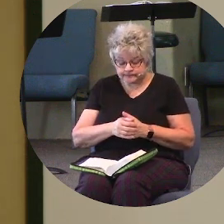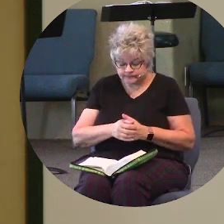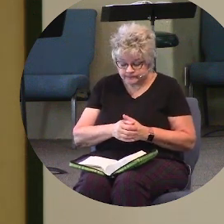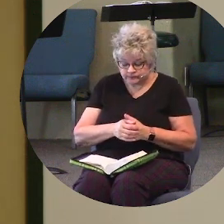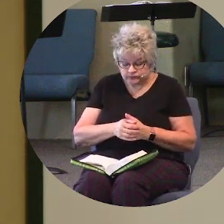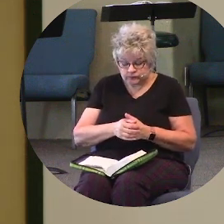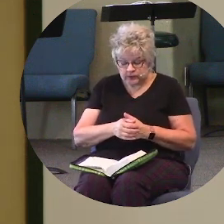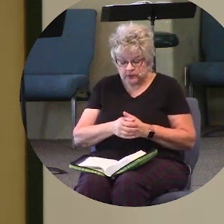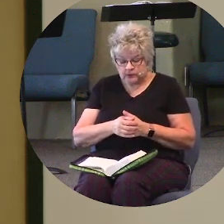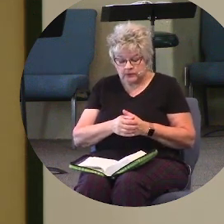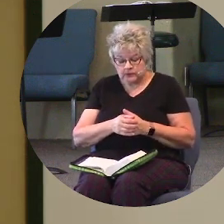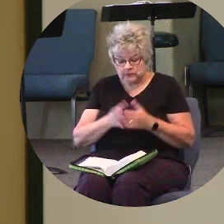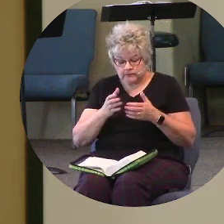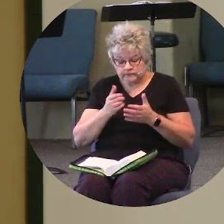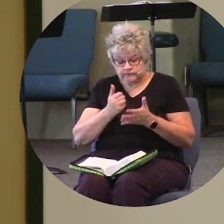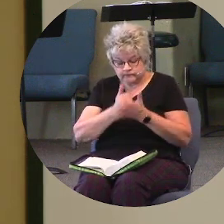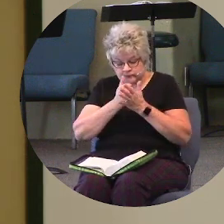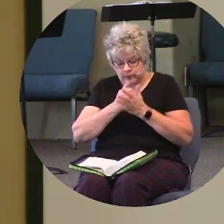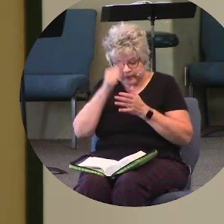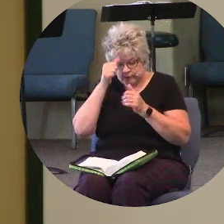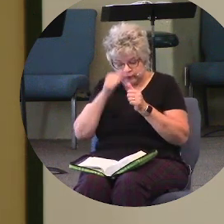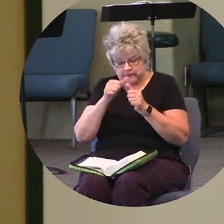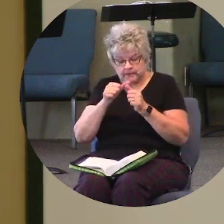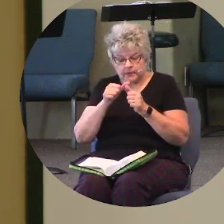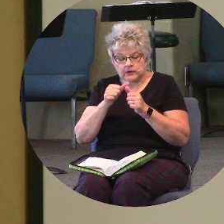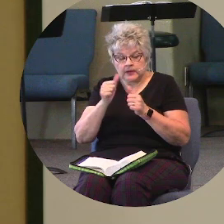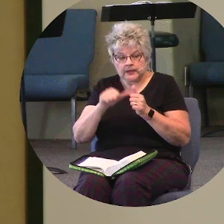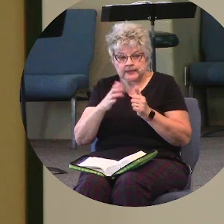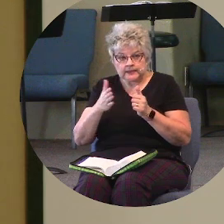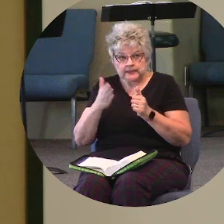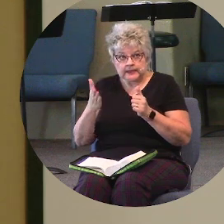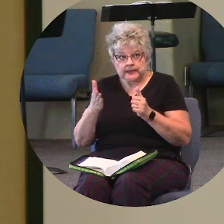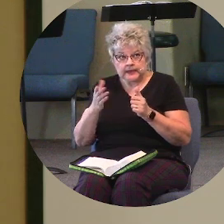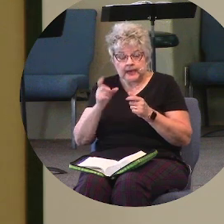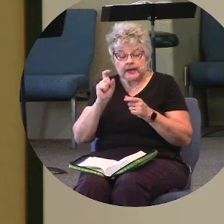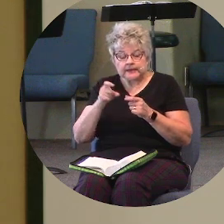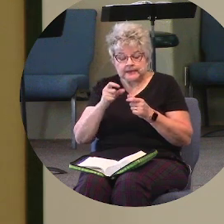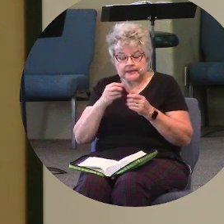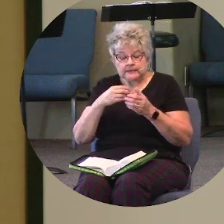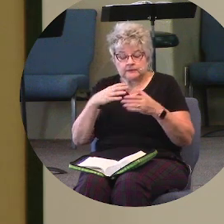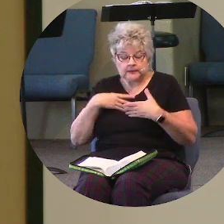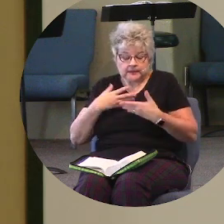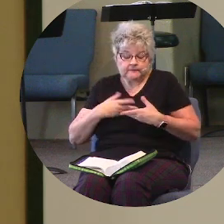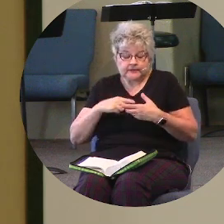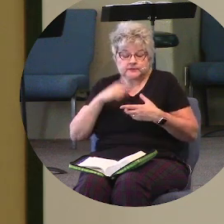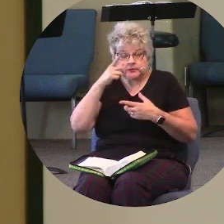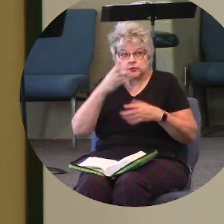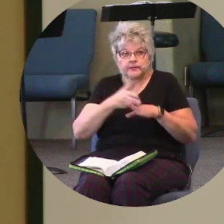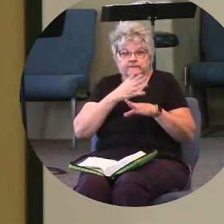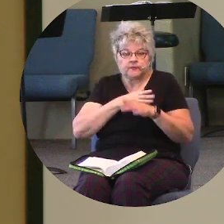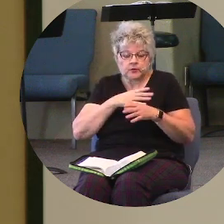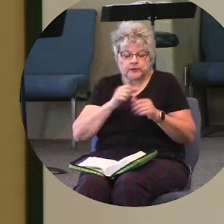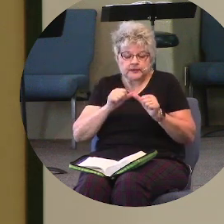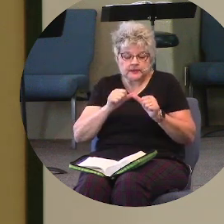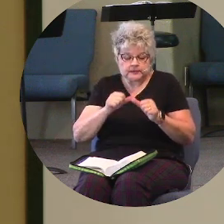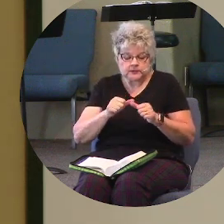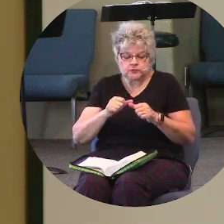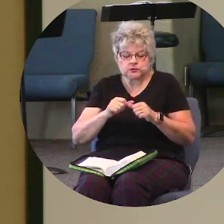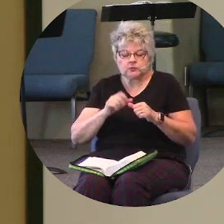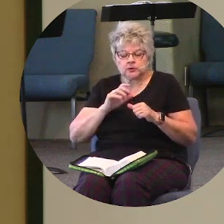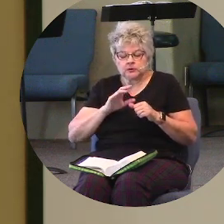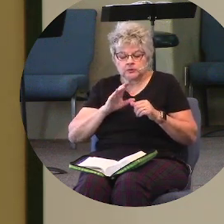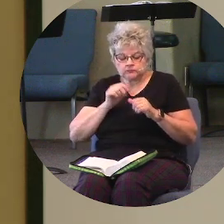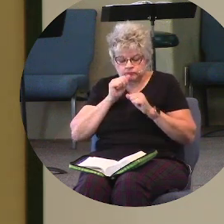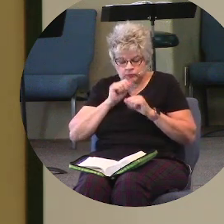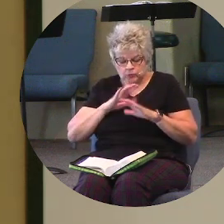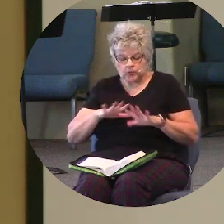Bring to mind anything I need to confess to you before we go any further. So, if you'd quiet your heart, if you would